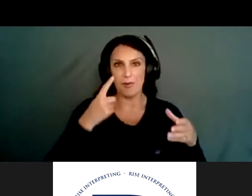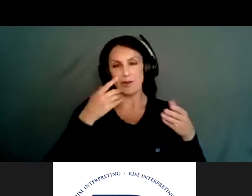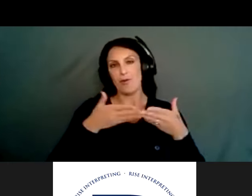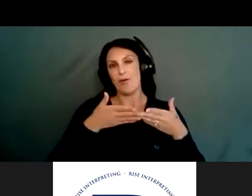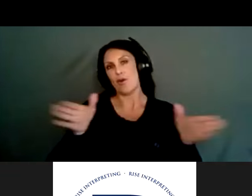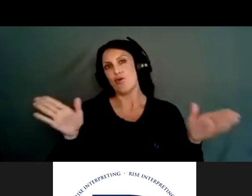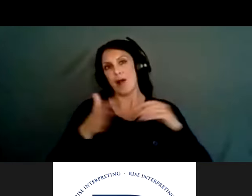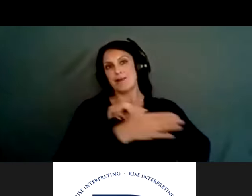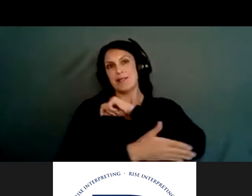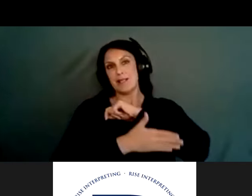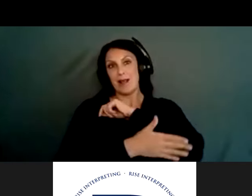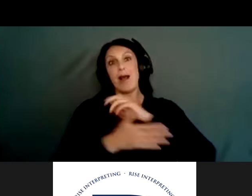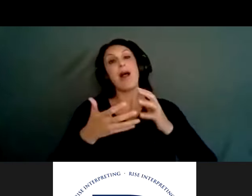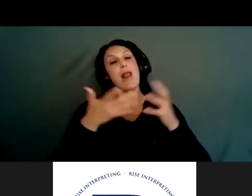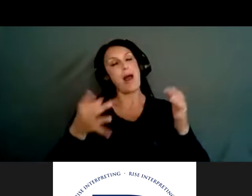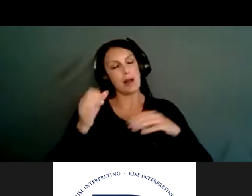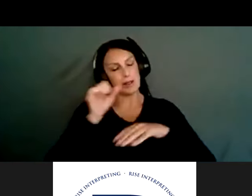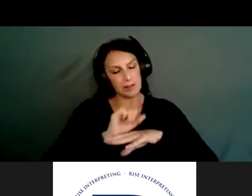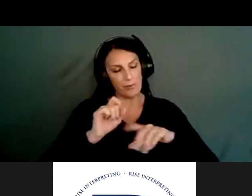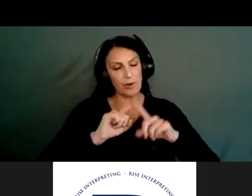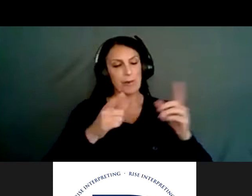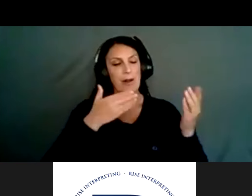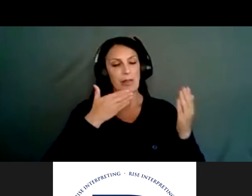So yeah, awesome. Lots of work to do. Thank you guys.